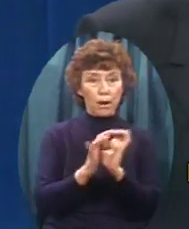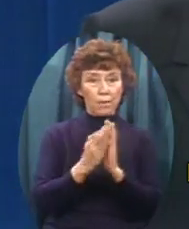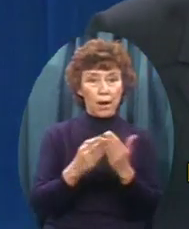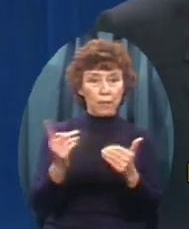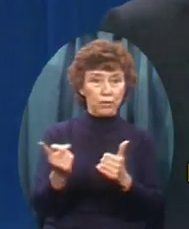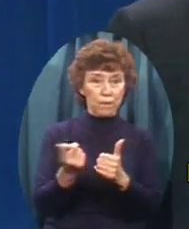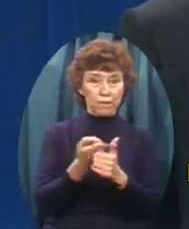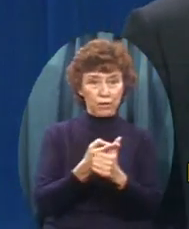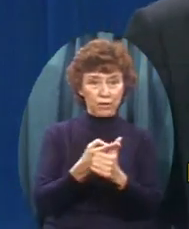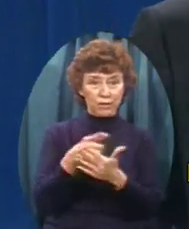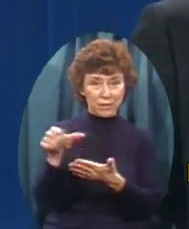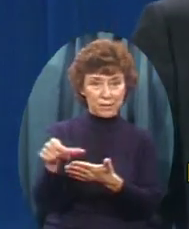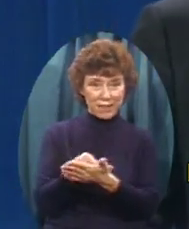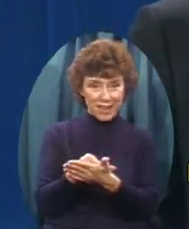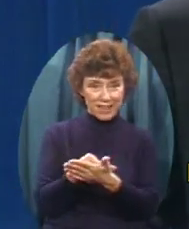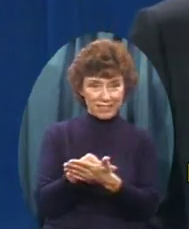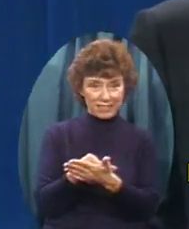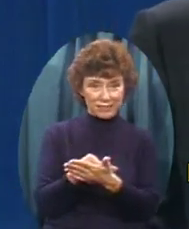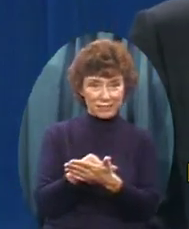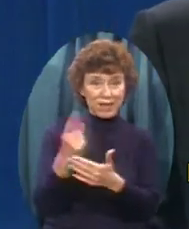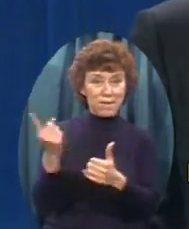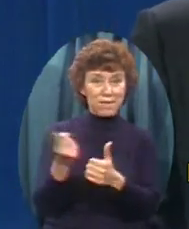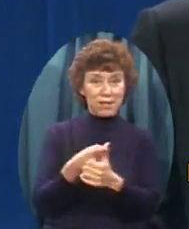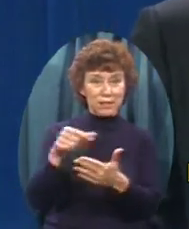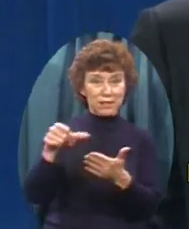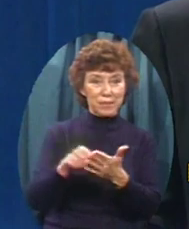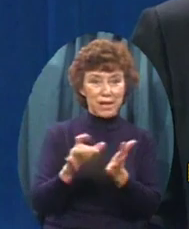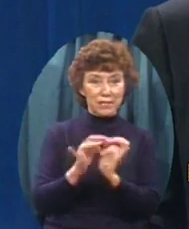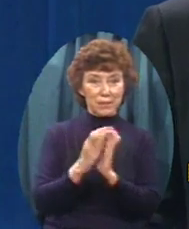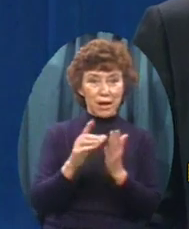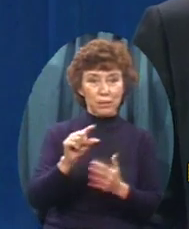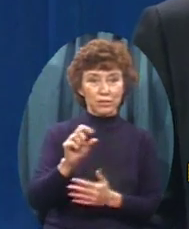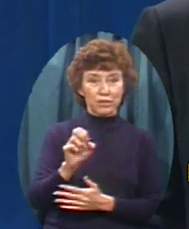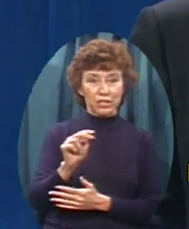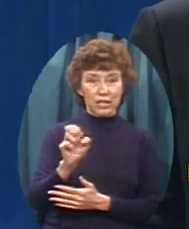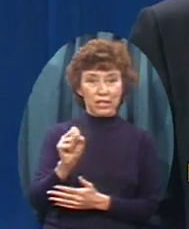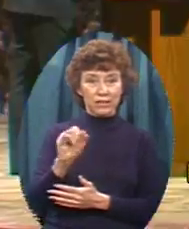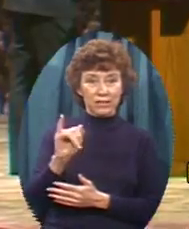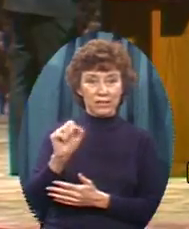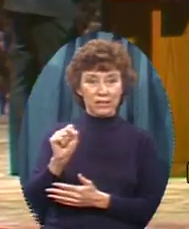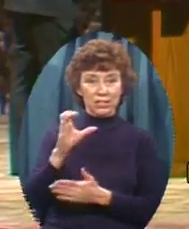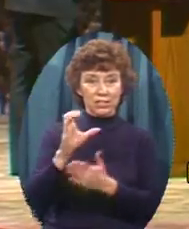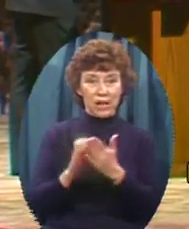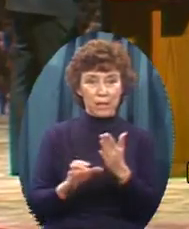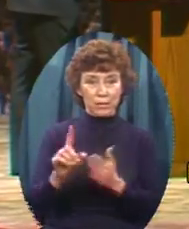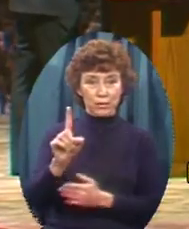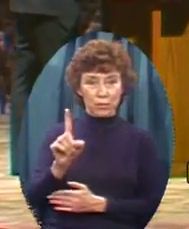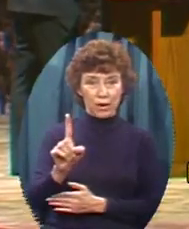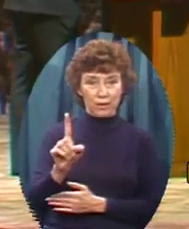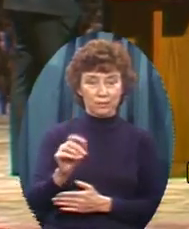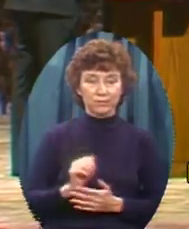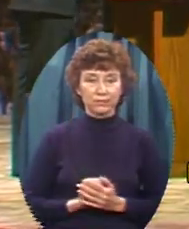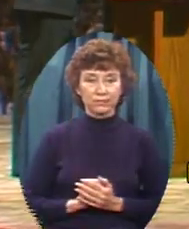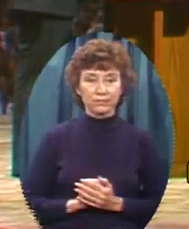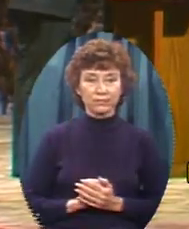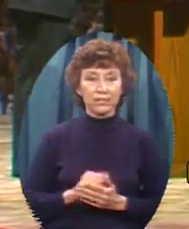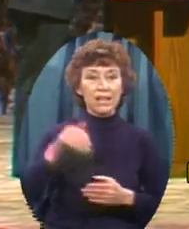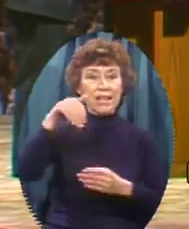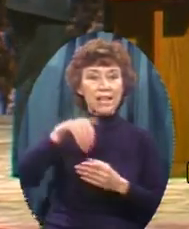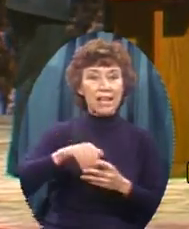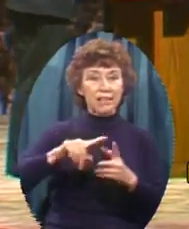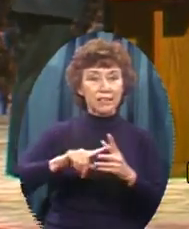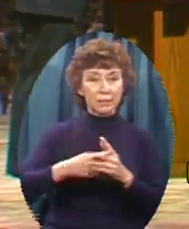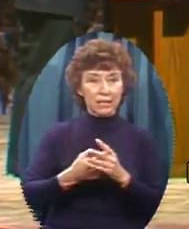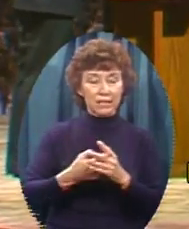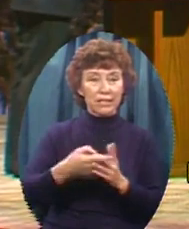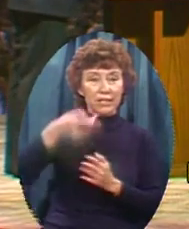page The first page Of the Bible Genesis chapter 1 In the beginning God